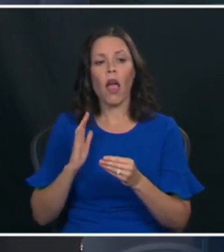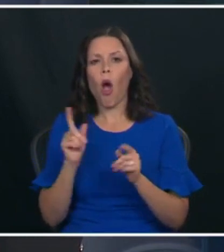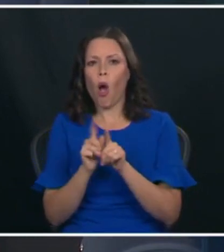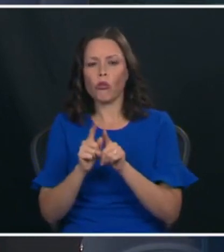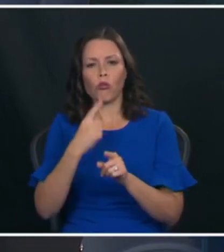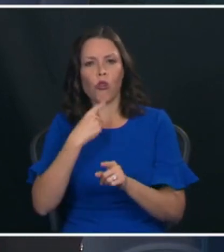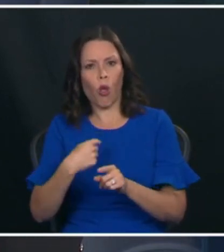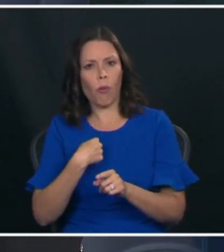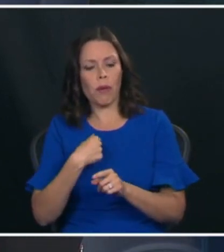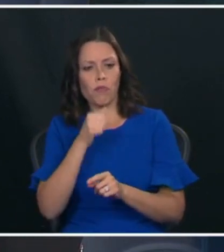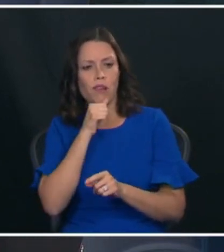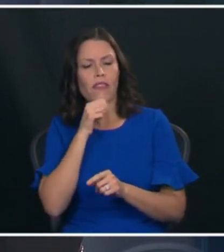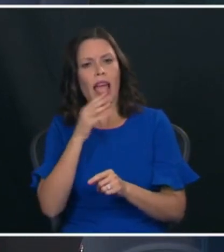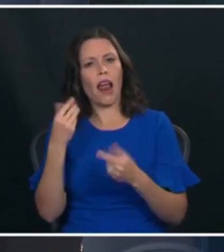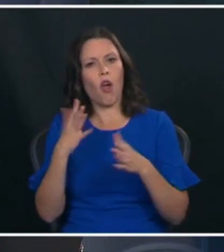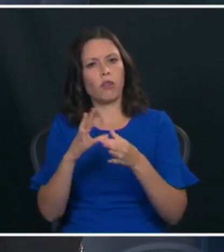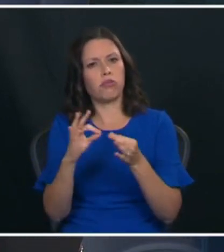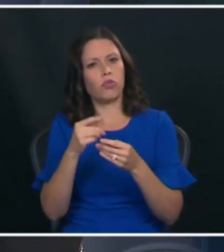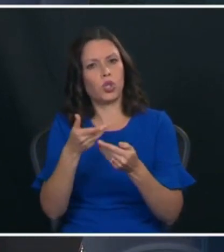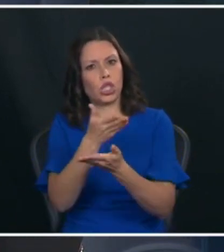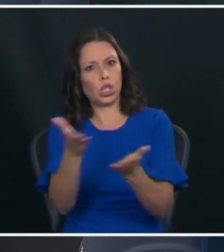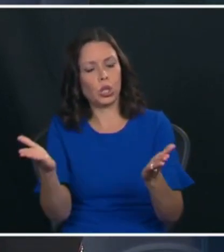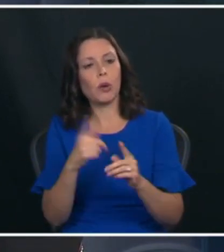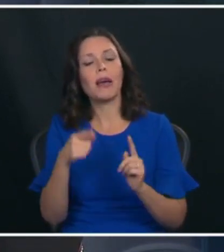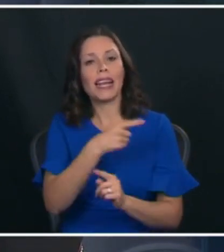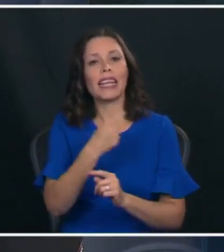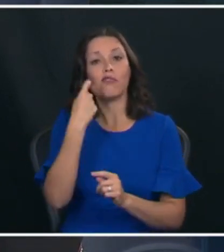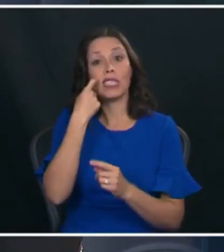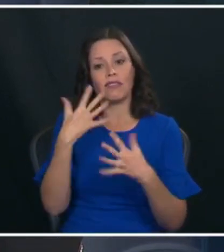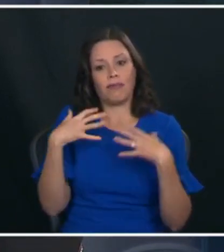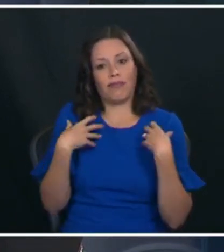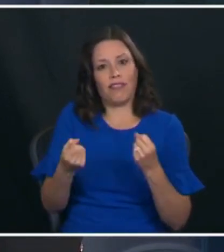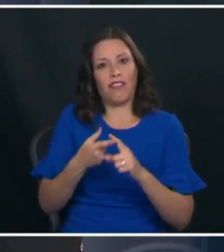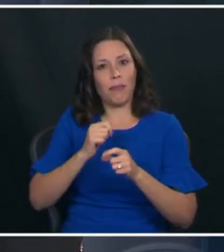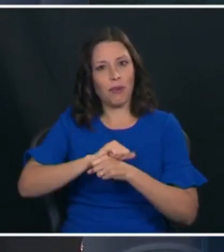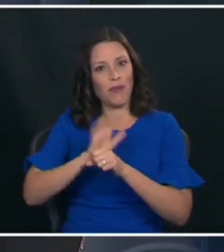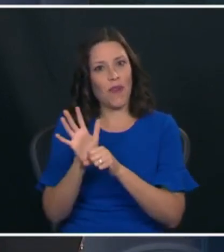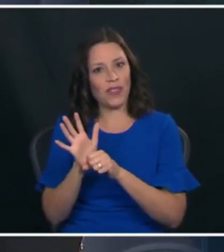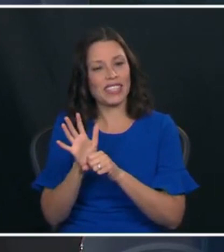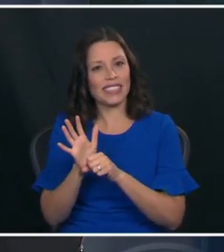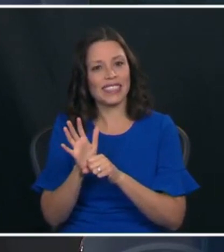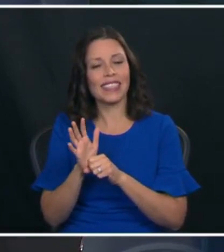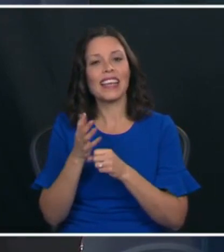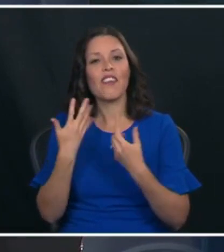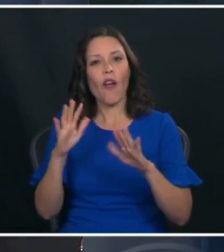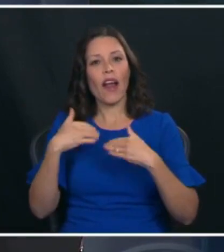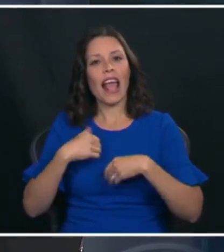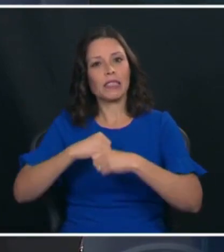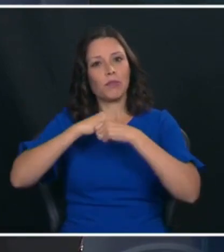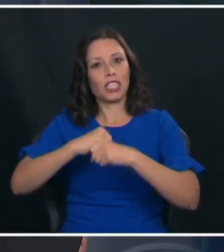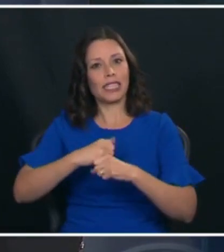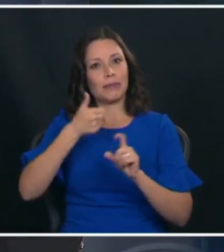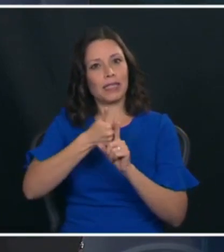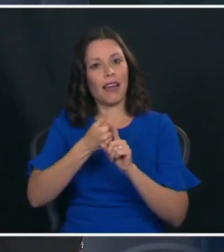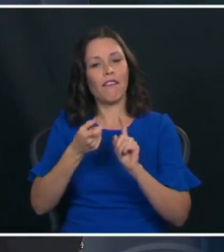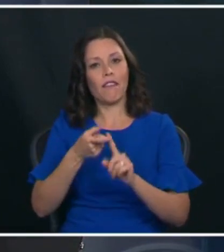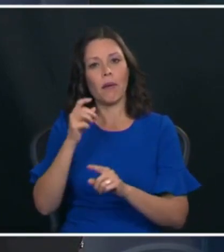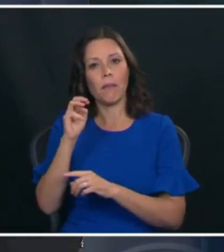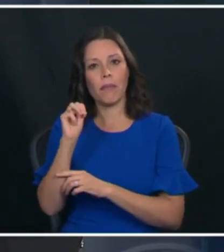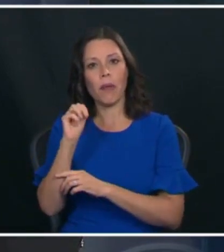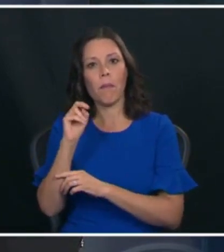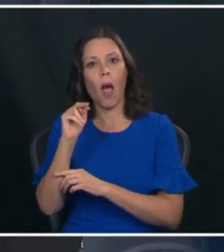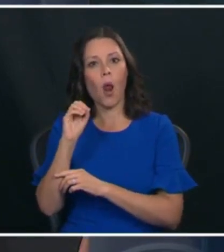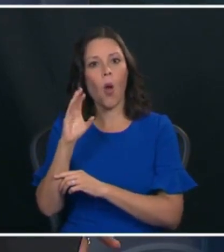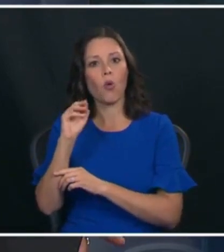and to you all publicly. But he did recently recover from COVID. He has the continued protective effects of the monoclonal